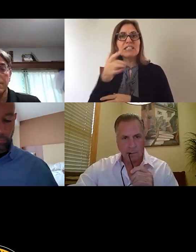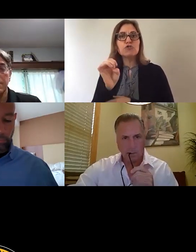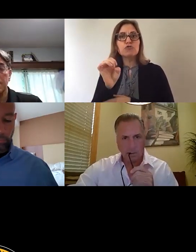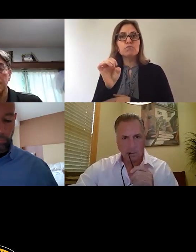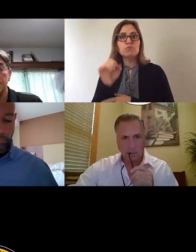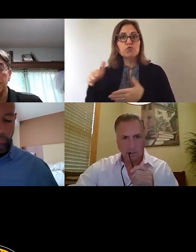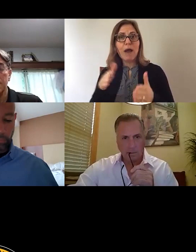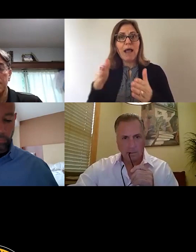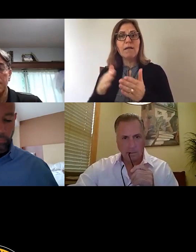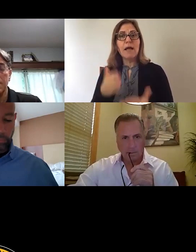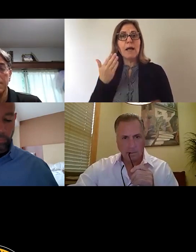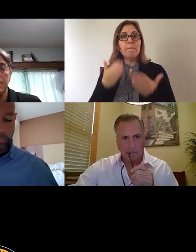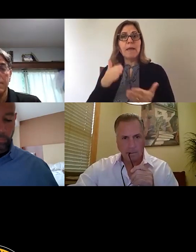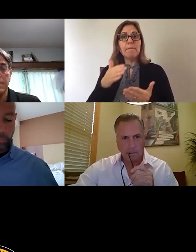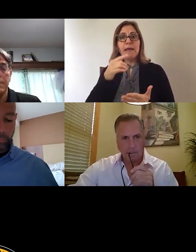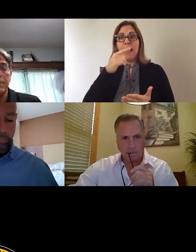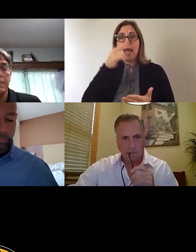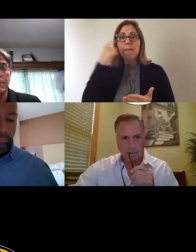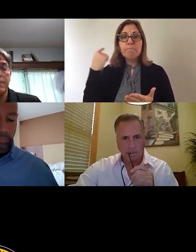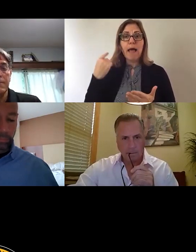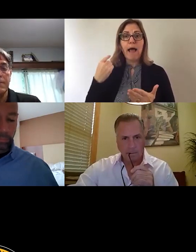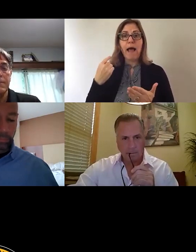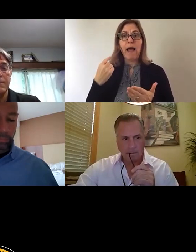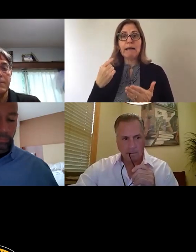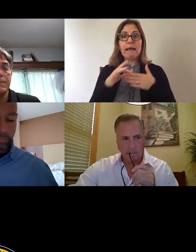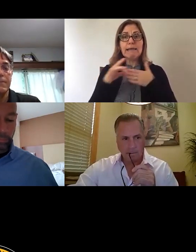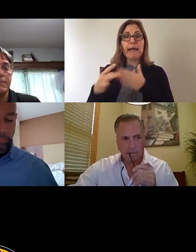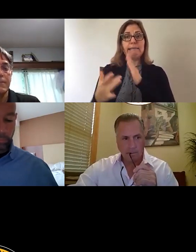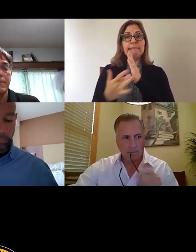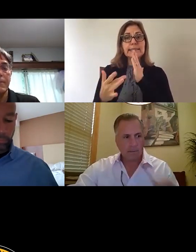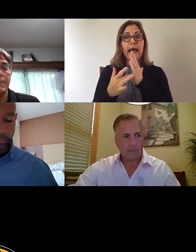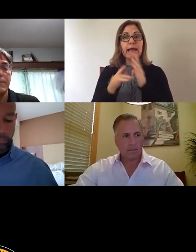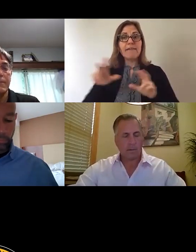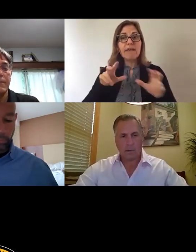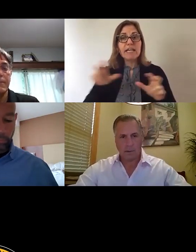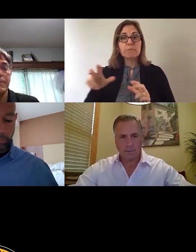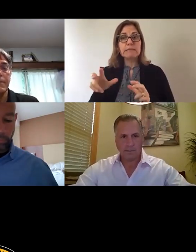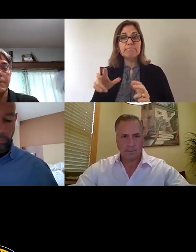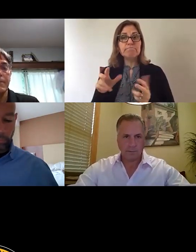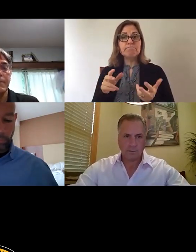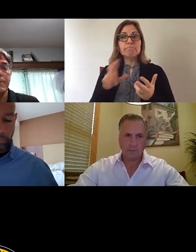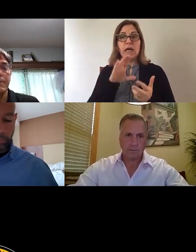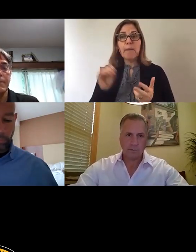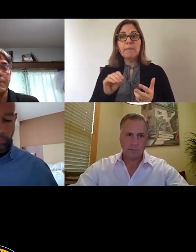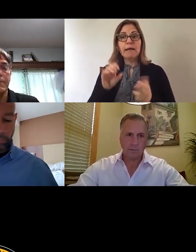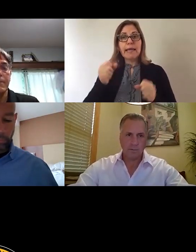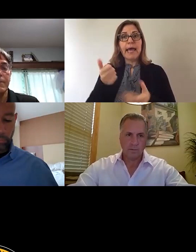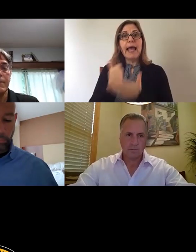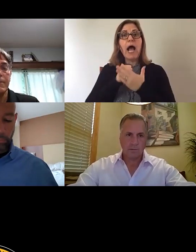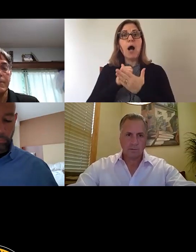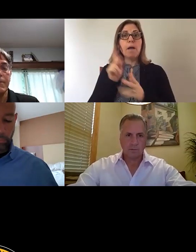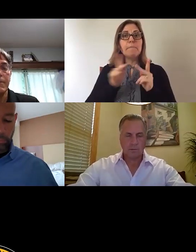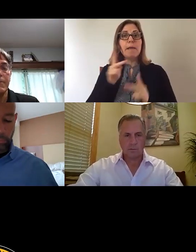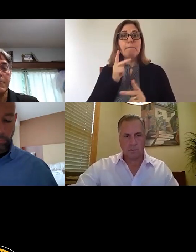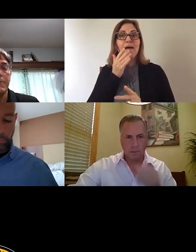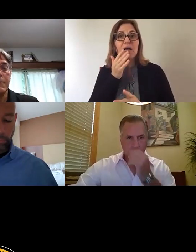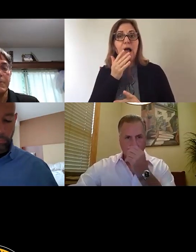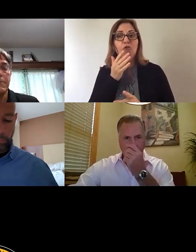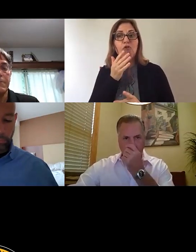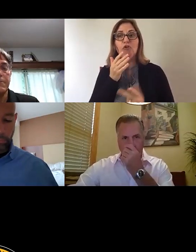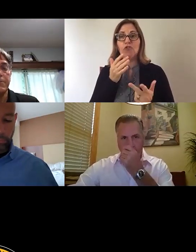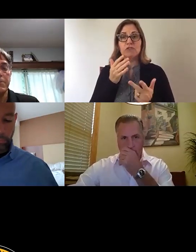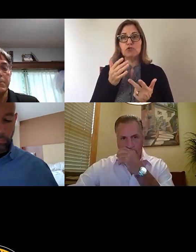How about a black-led tech investment accelerator that can help more people of color get involved with this emerging industry?